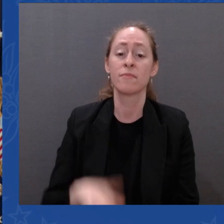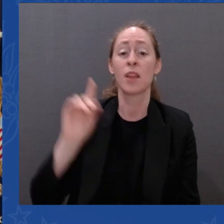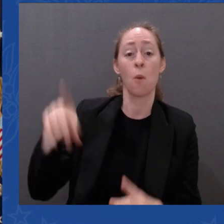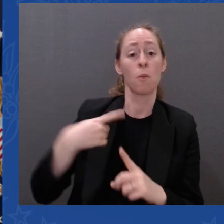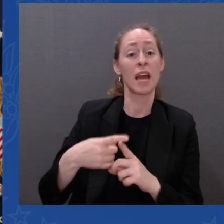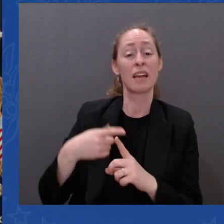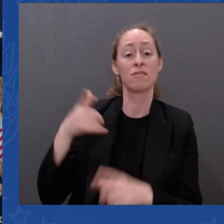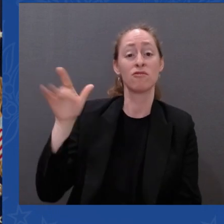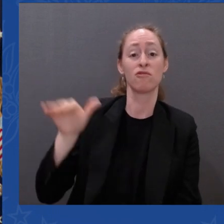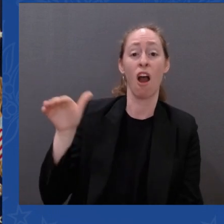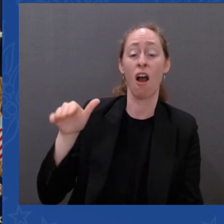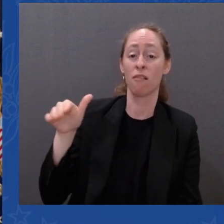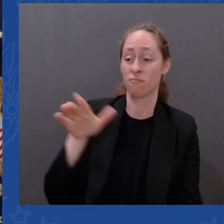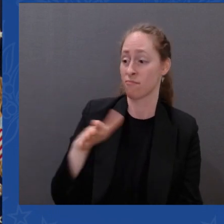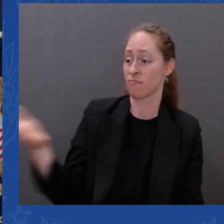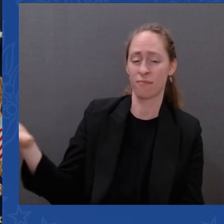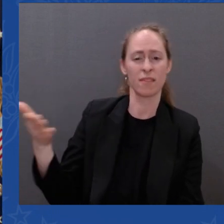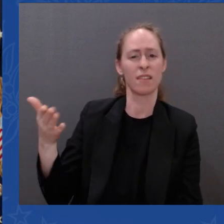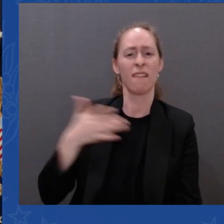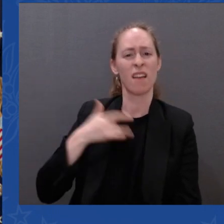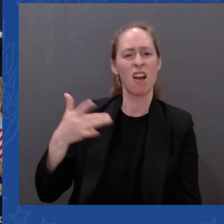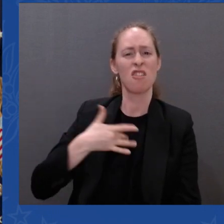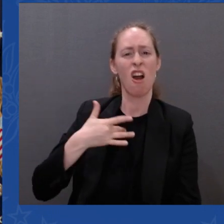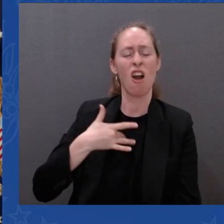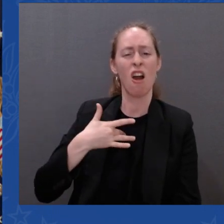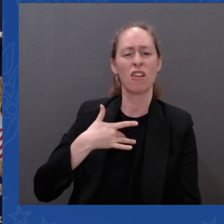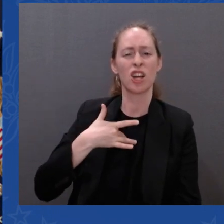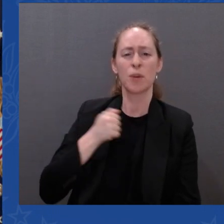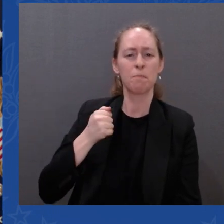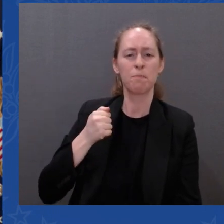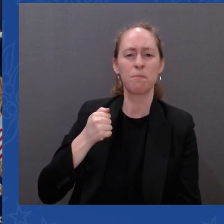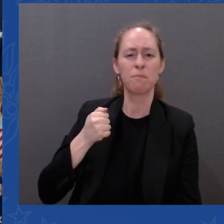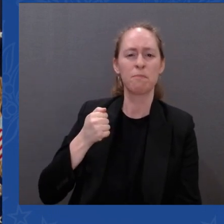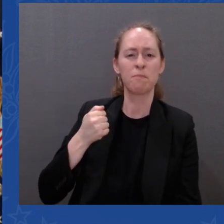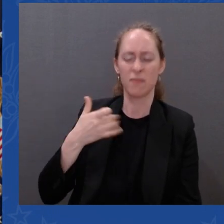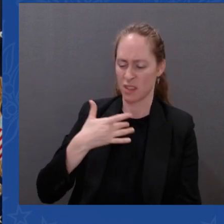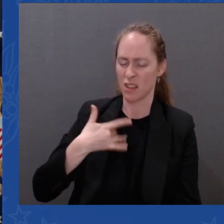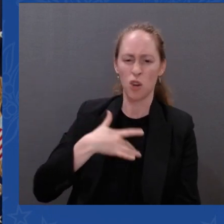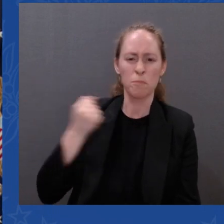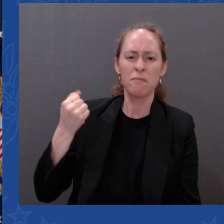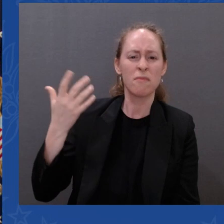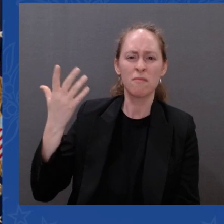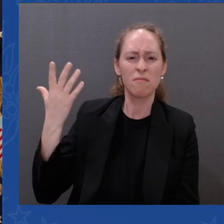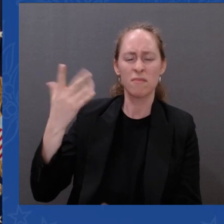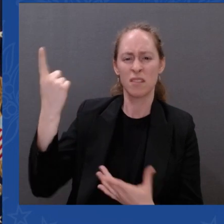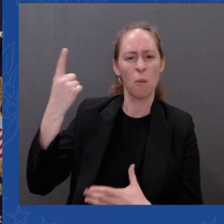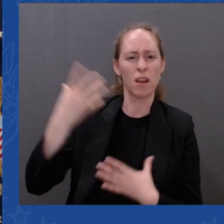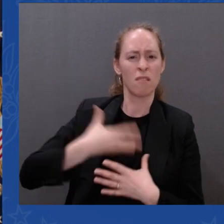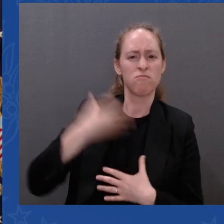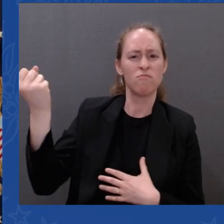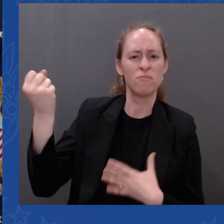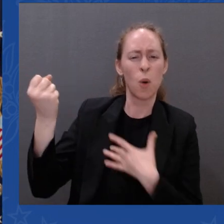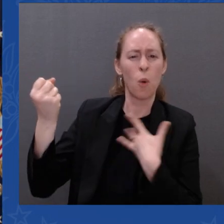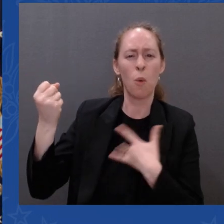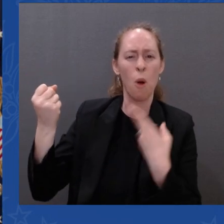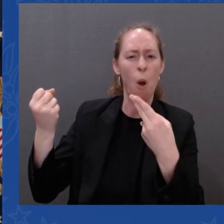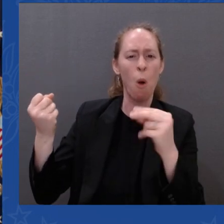There's a hollowness in your chest. You feel like you're being sucked into it and never going to be able to get out.